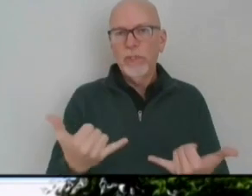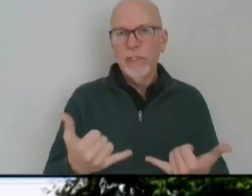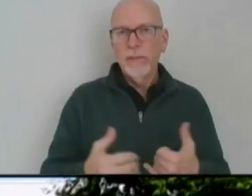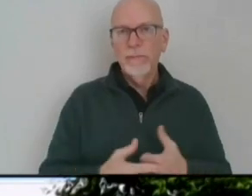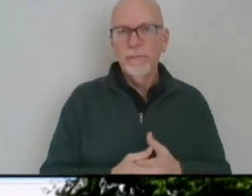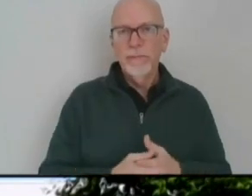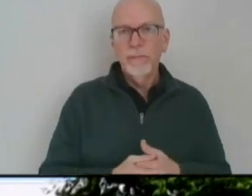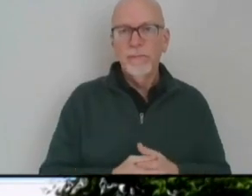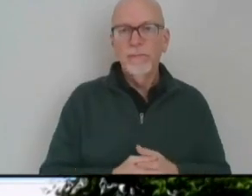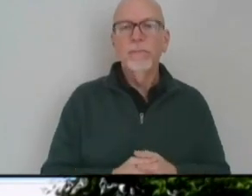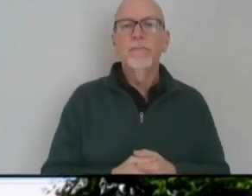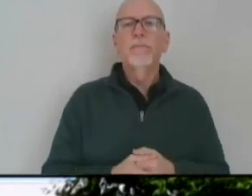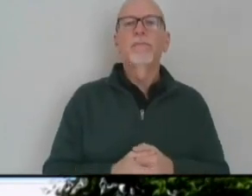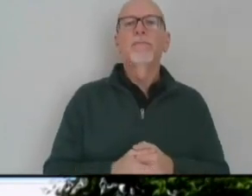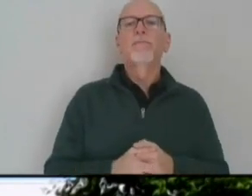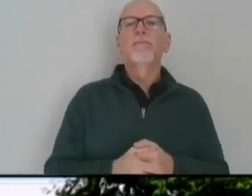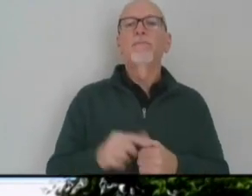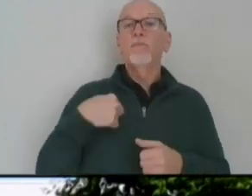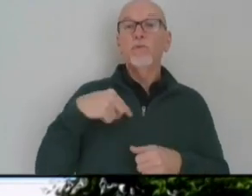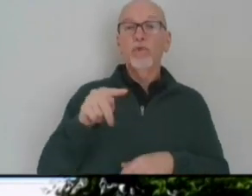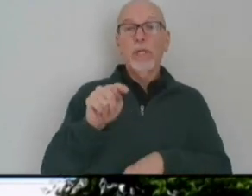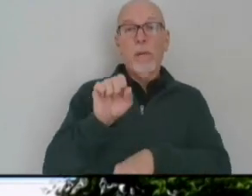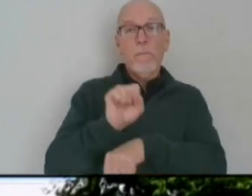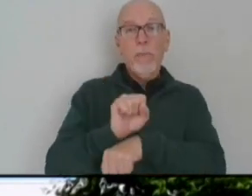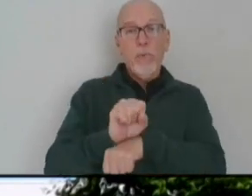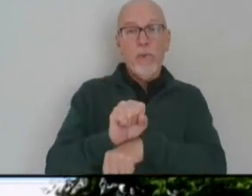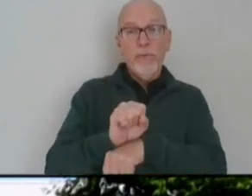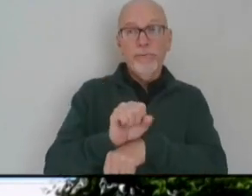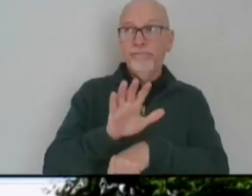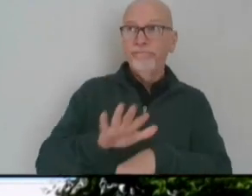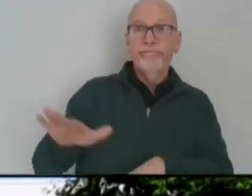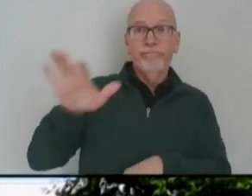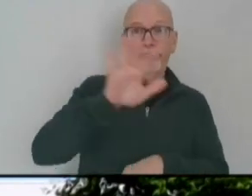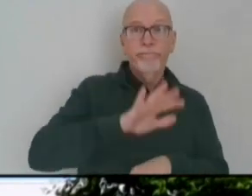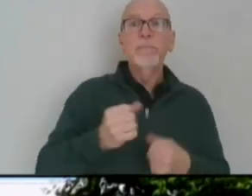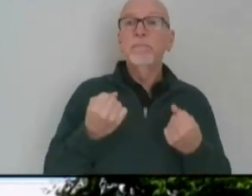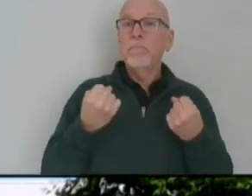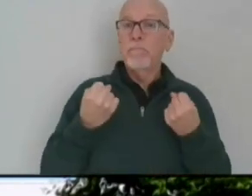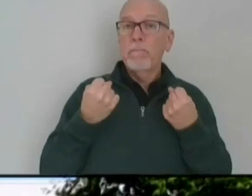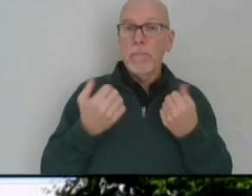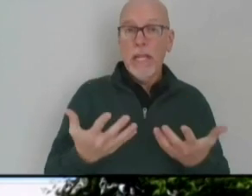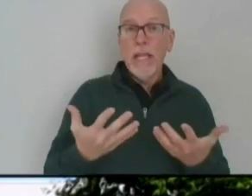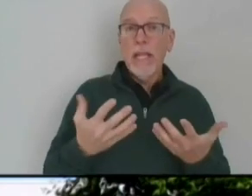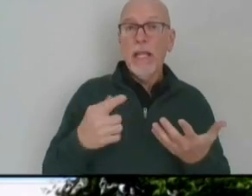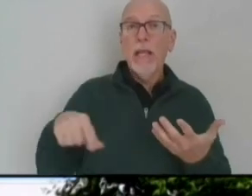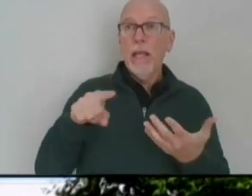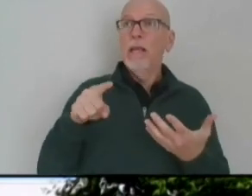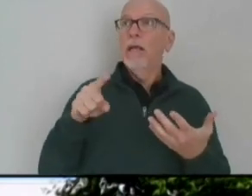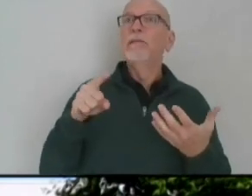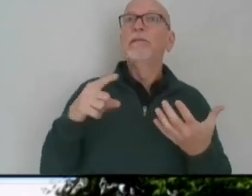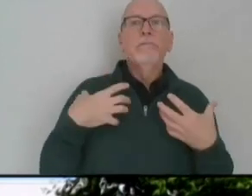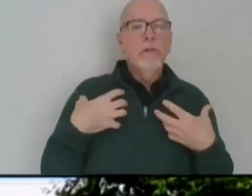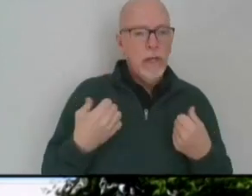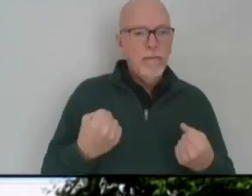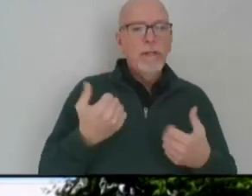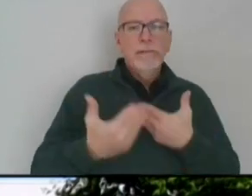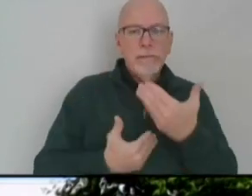As we look at the employer community in Indiana, many of them are recovering and doing okay.